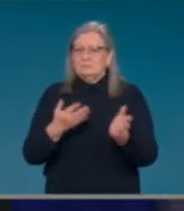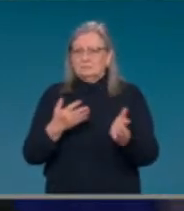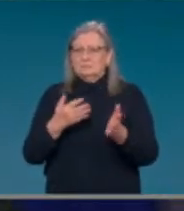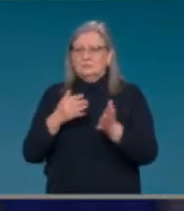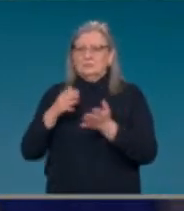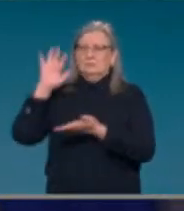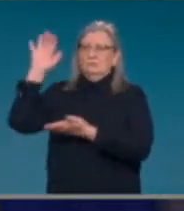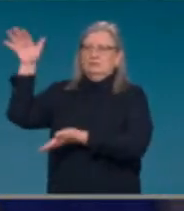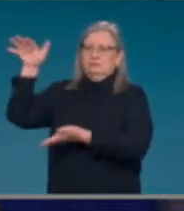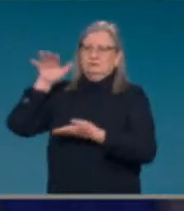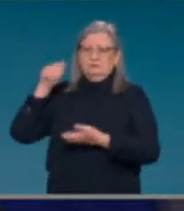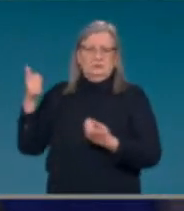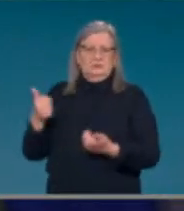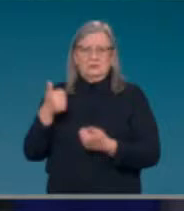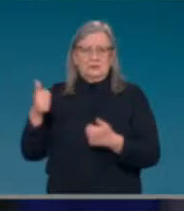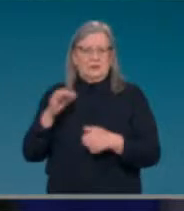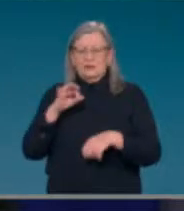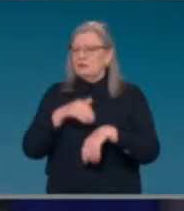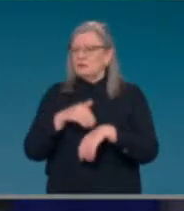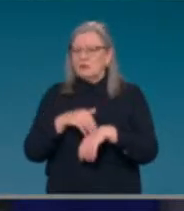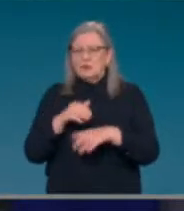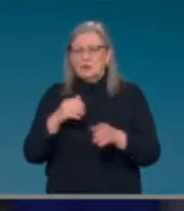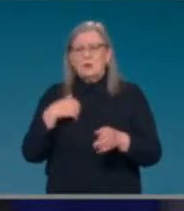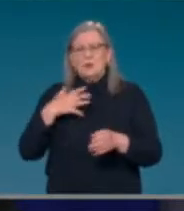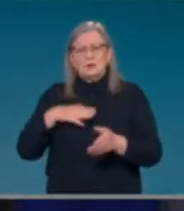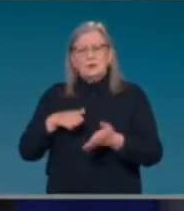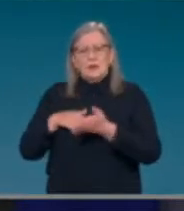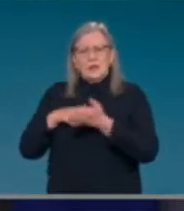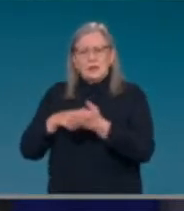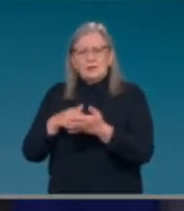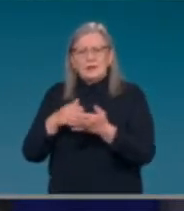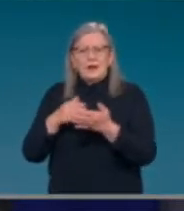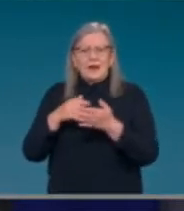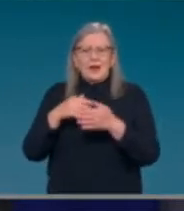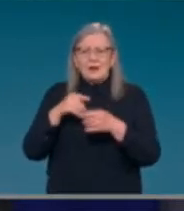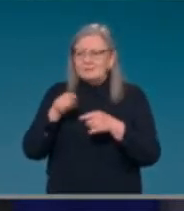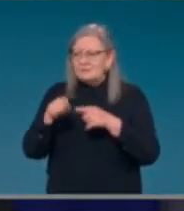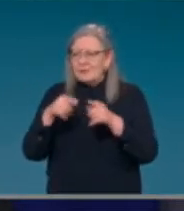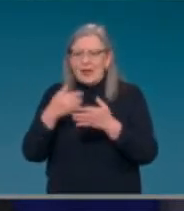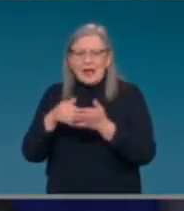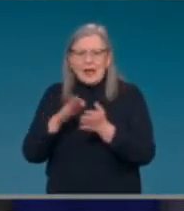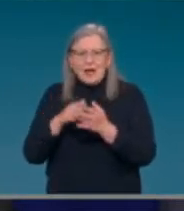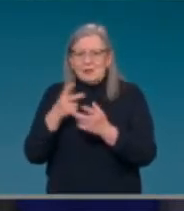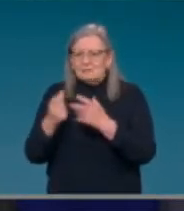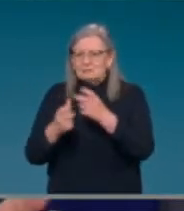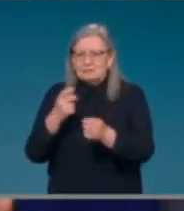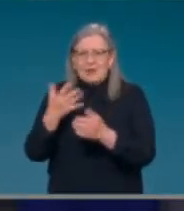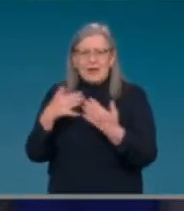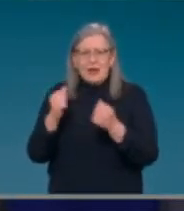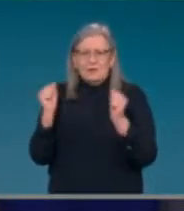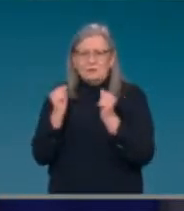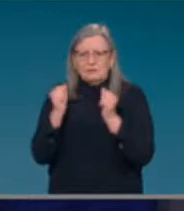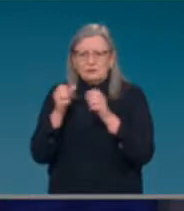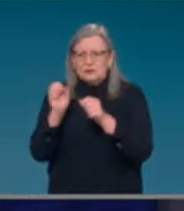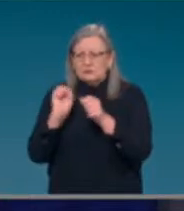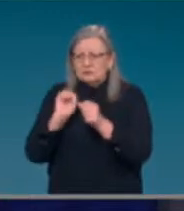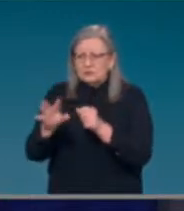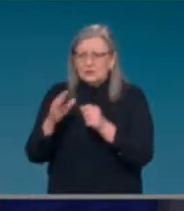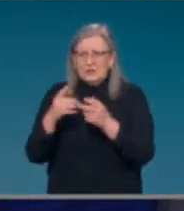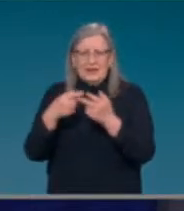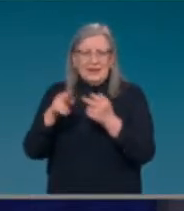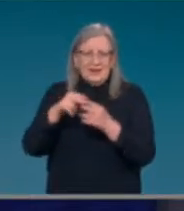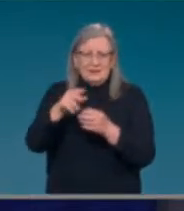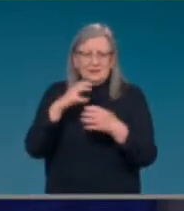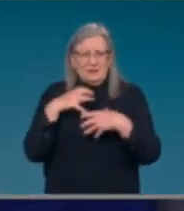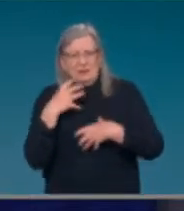work out how to administer the vaccines, how to store them, how to report safety issues, and also looking at a broader range of vaccines. And I